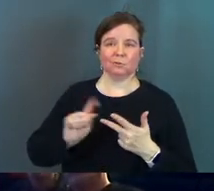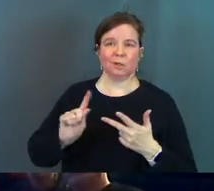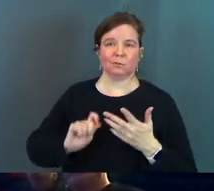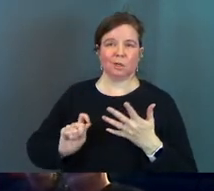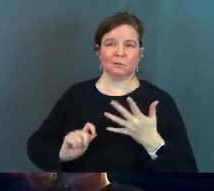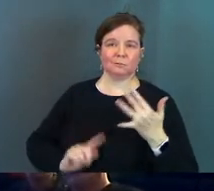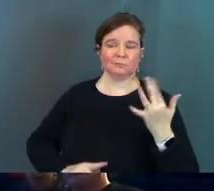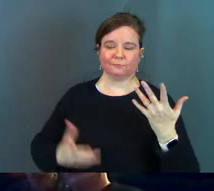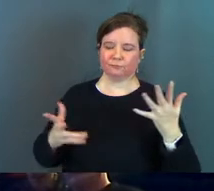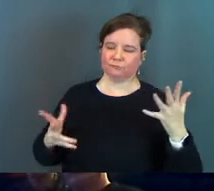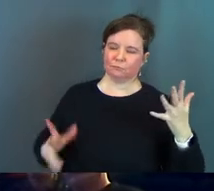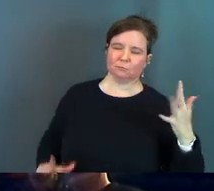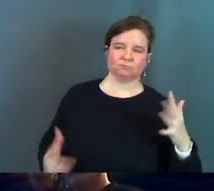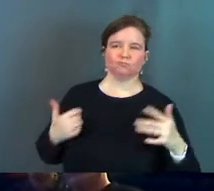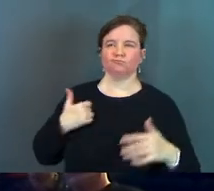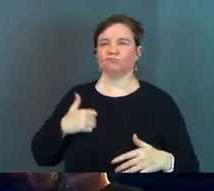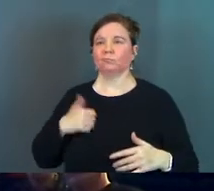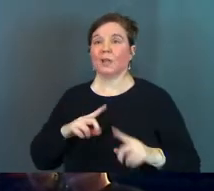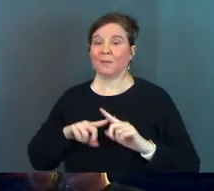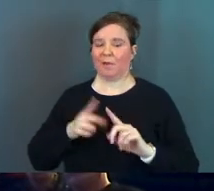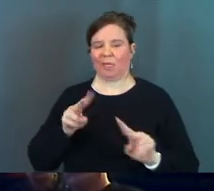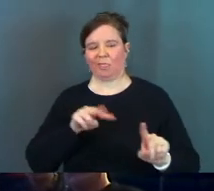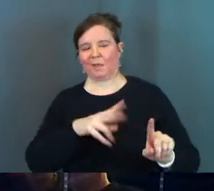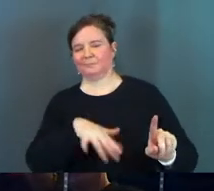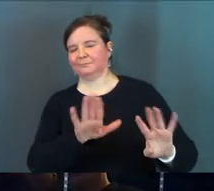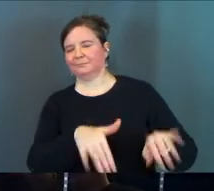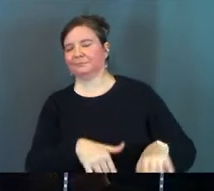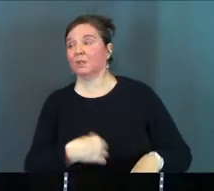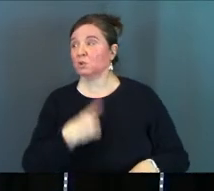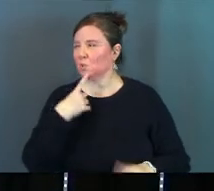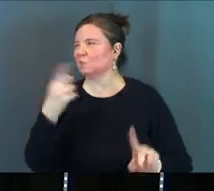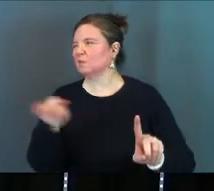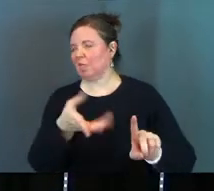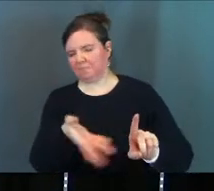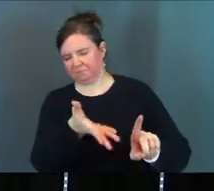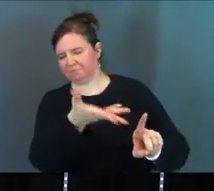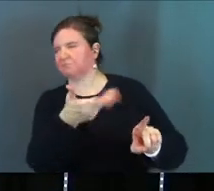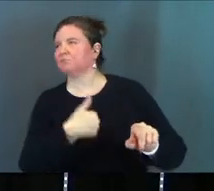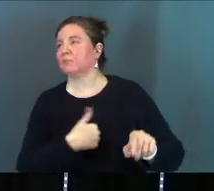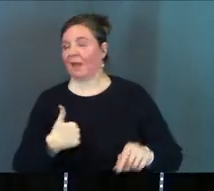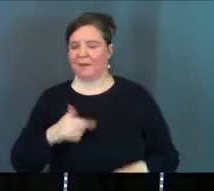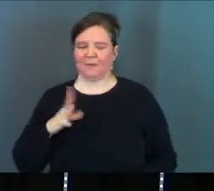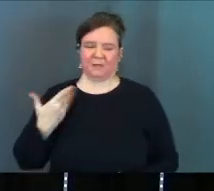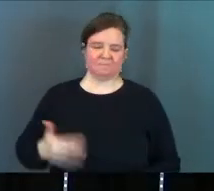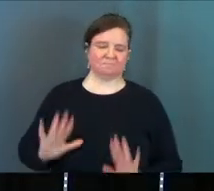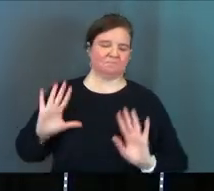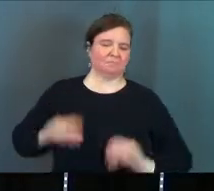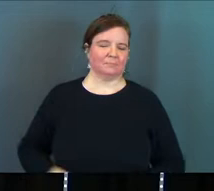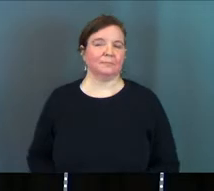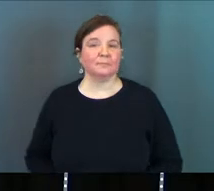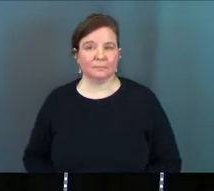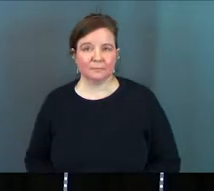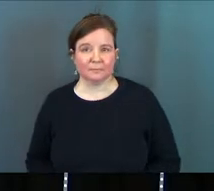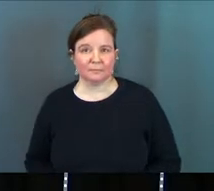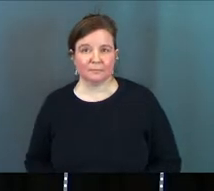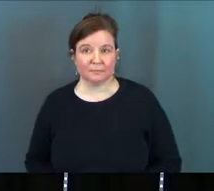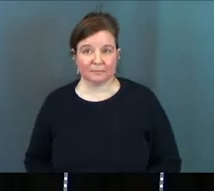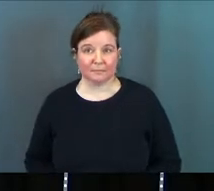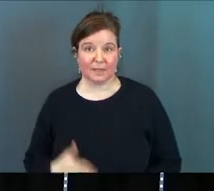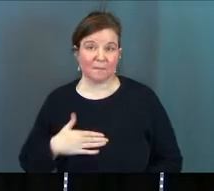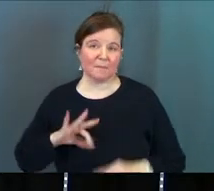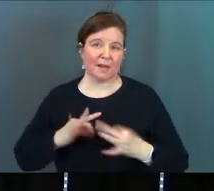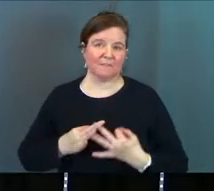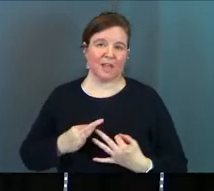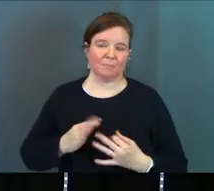do. I did all the things that I'm supposed to do but look at them so tell them Jesus but I'm fine. Man, my